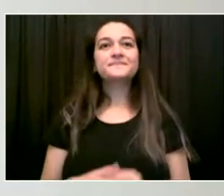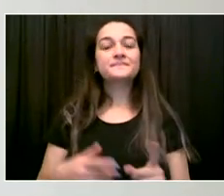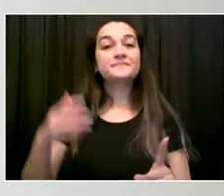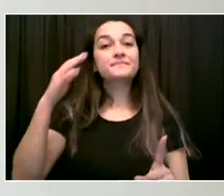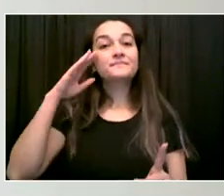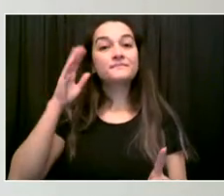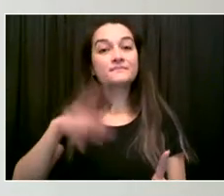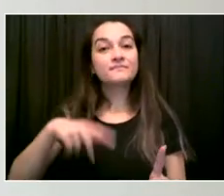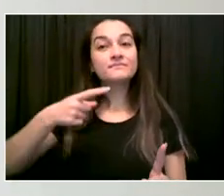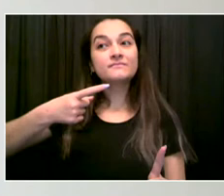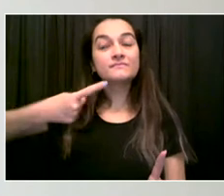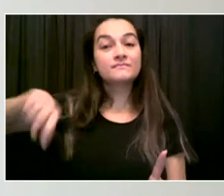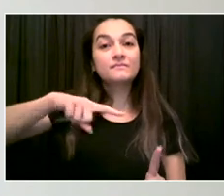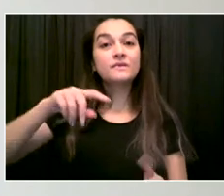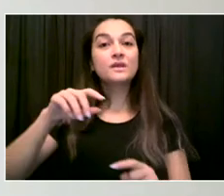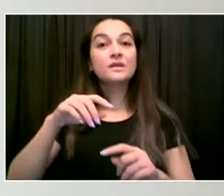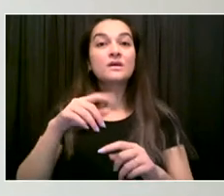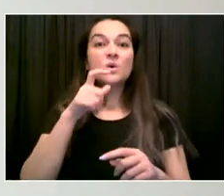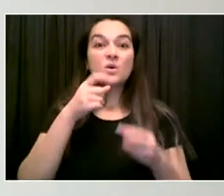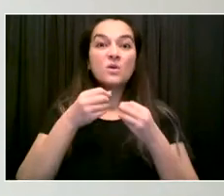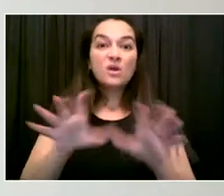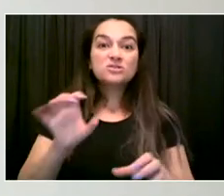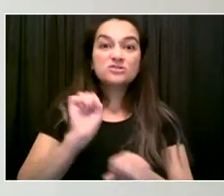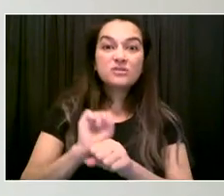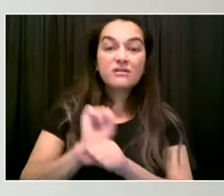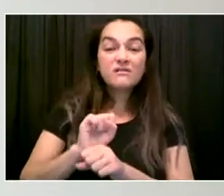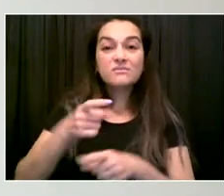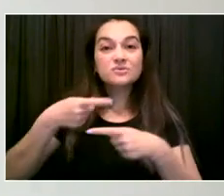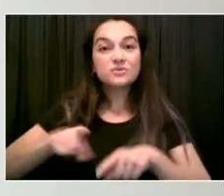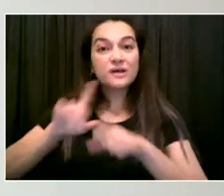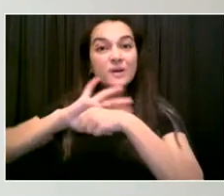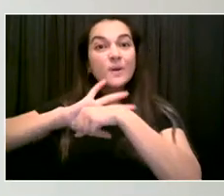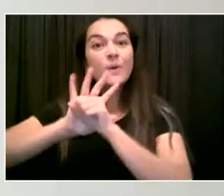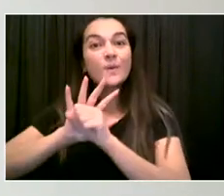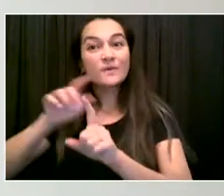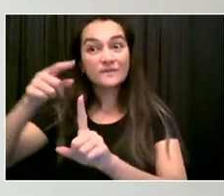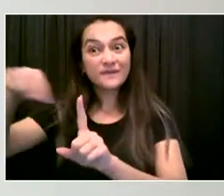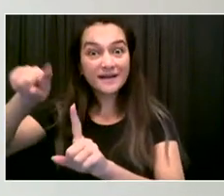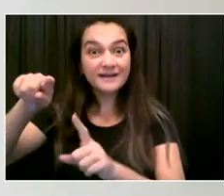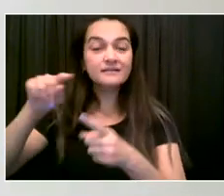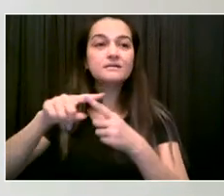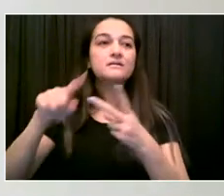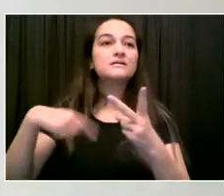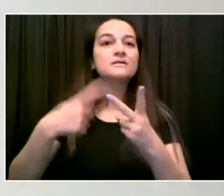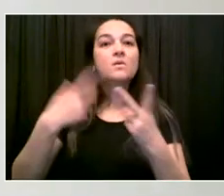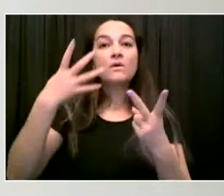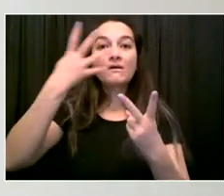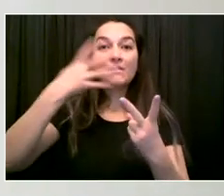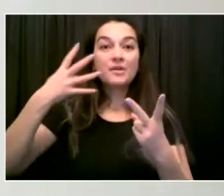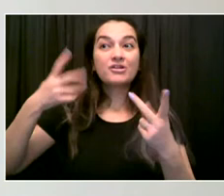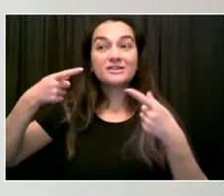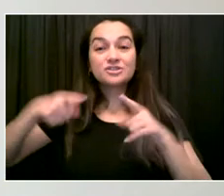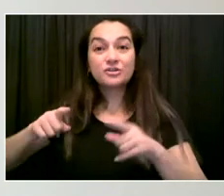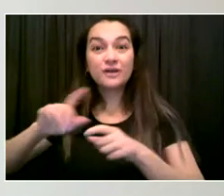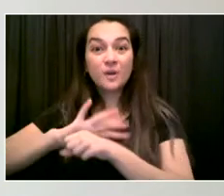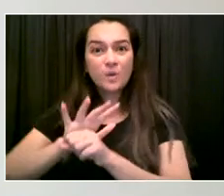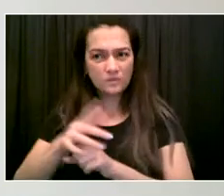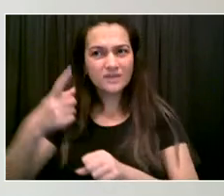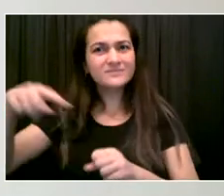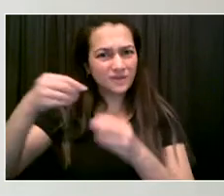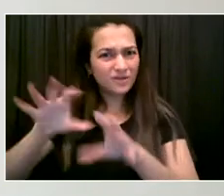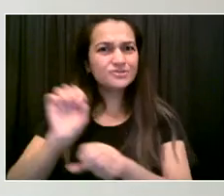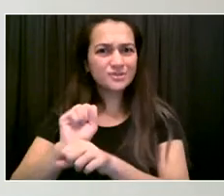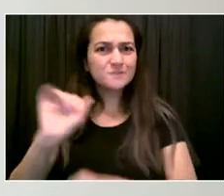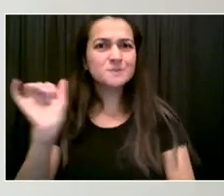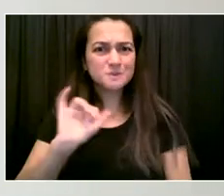like Corona Queens, where many of our members live. I mention this because IDNYC will play a critical role in the fund.